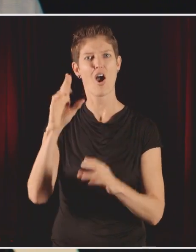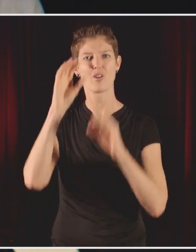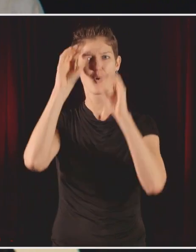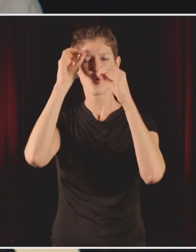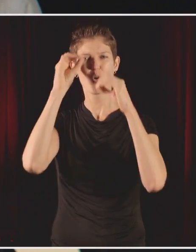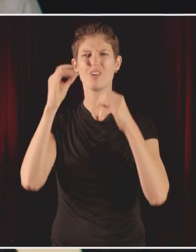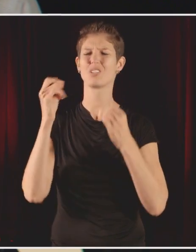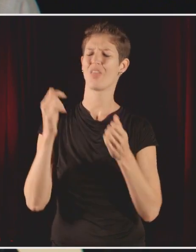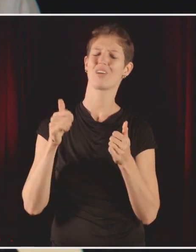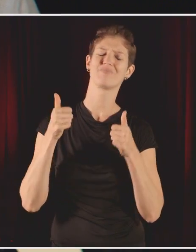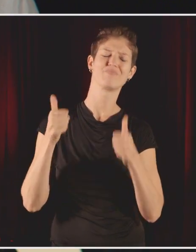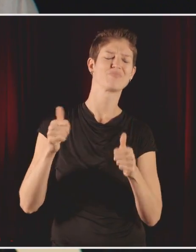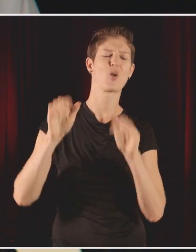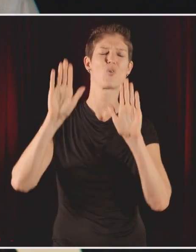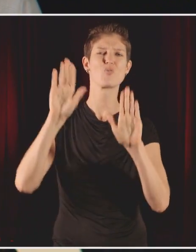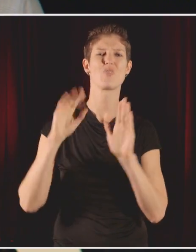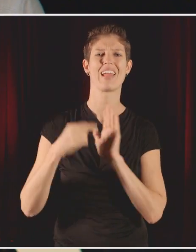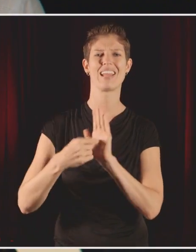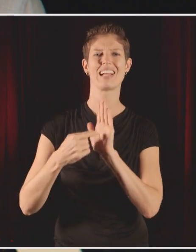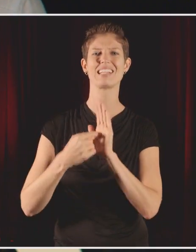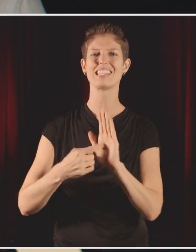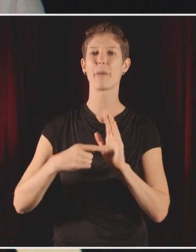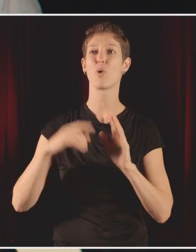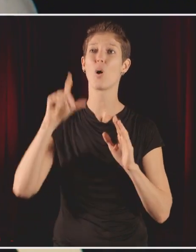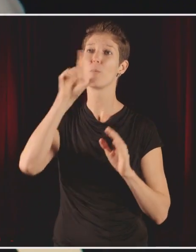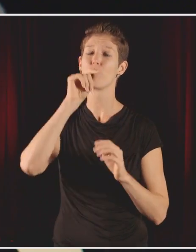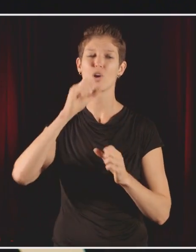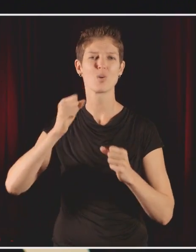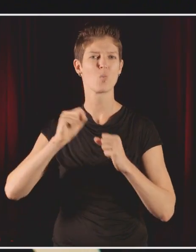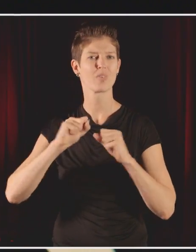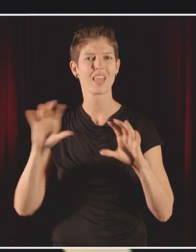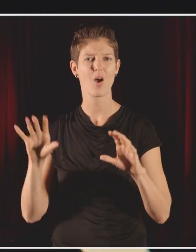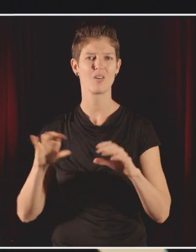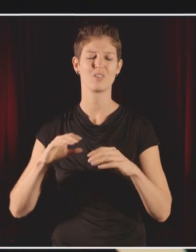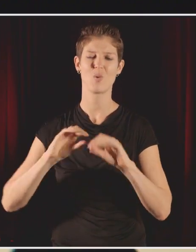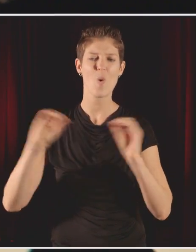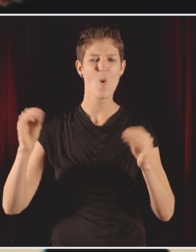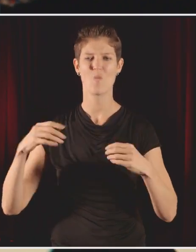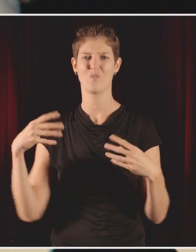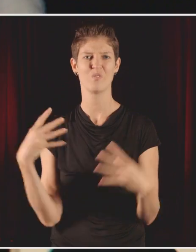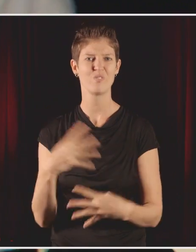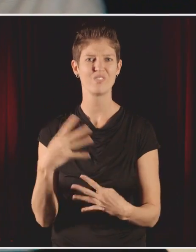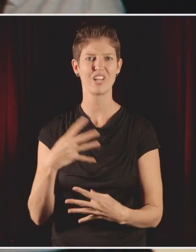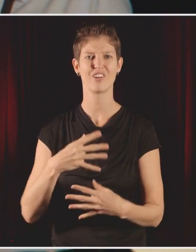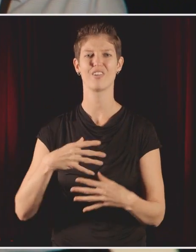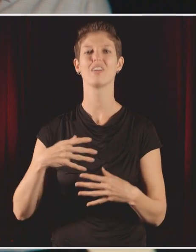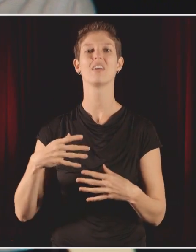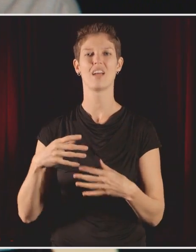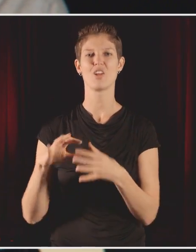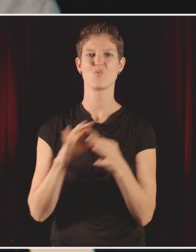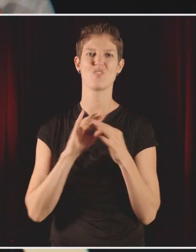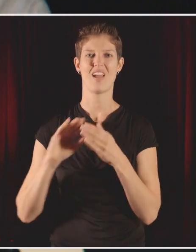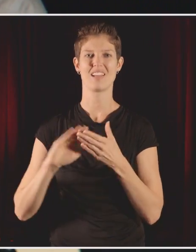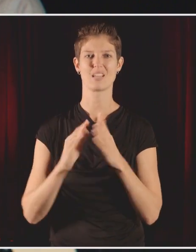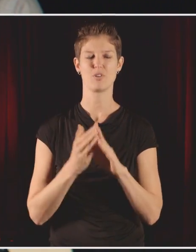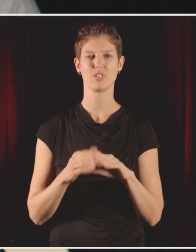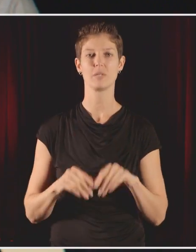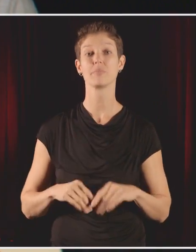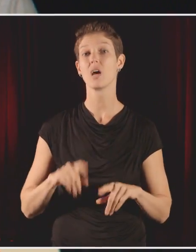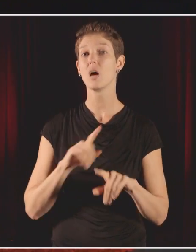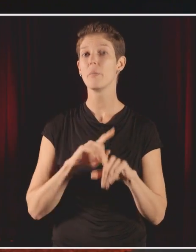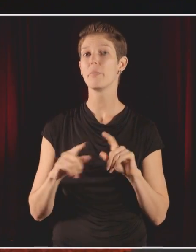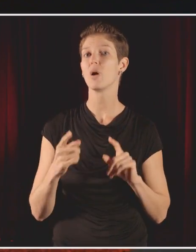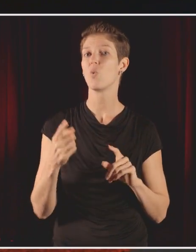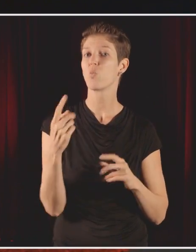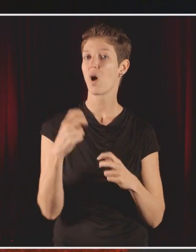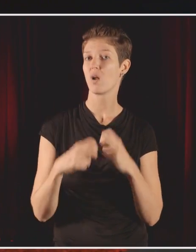wild animal right here in our community, but we had a good sense of humor about it. Now, I love how Al Capone brought us together. What I don't like is